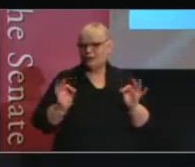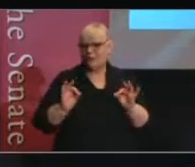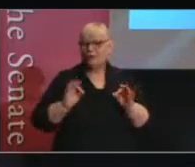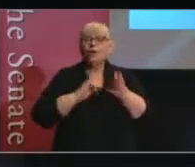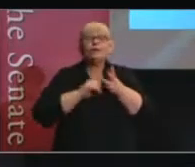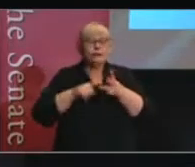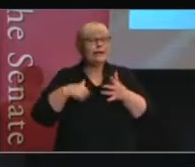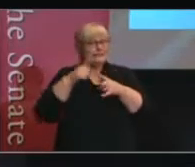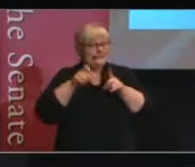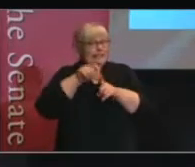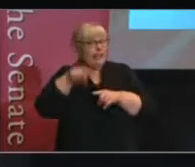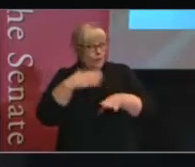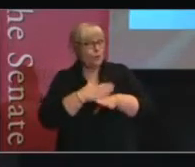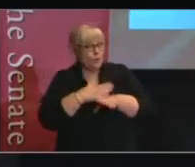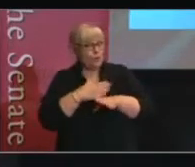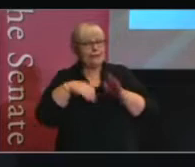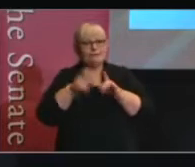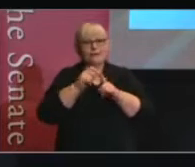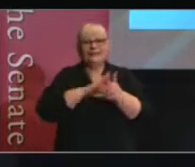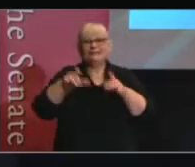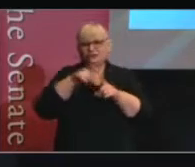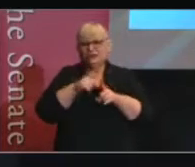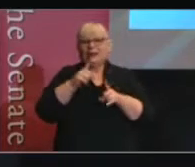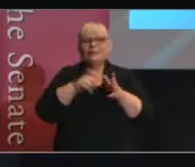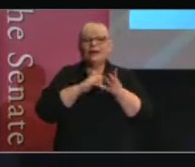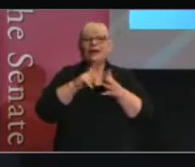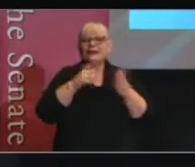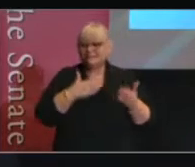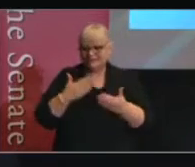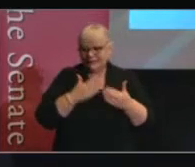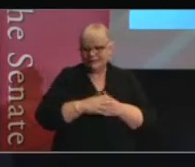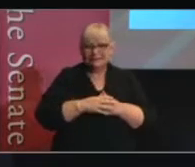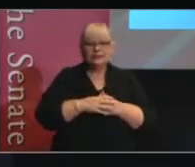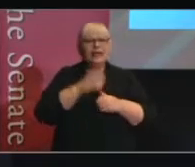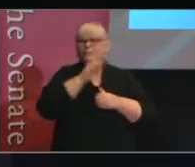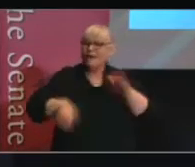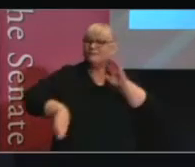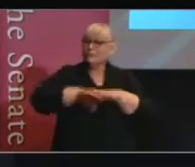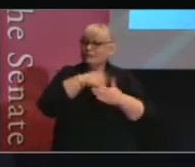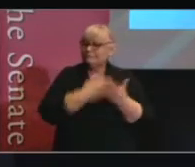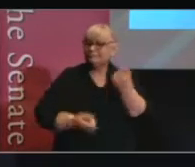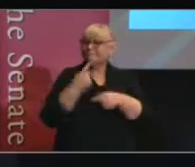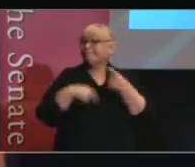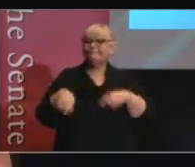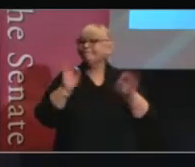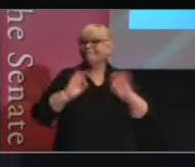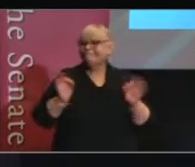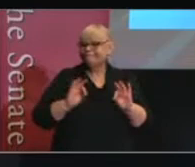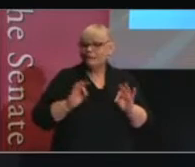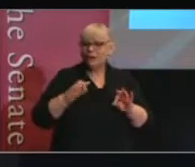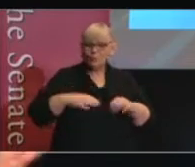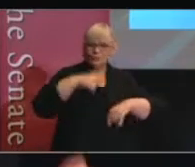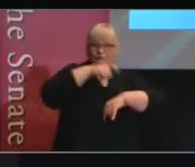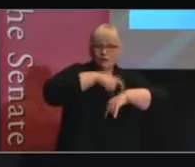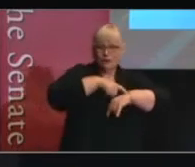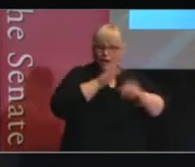that work in my PhD in my case studies, but it doesn't tell us the whole story because of the timeframe